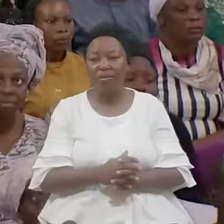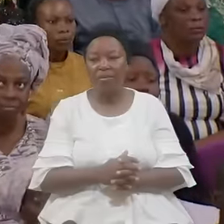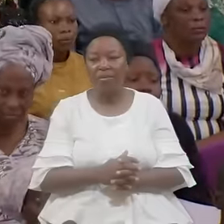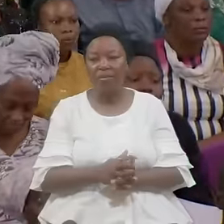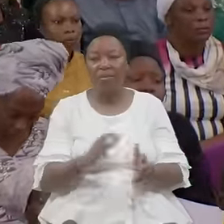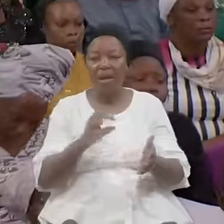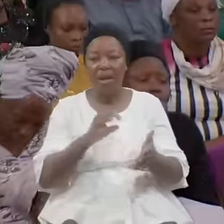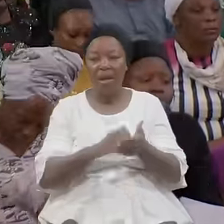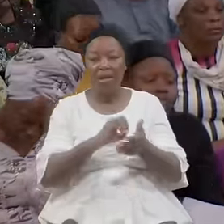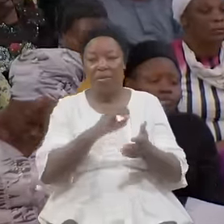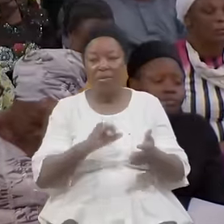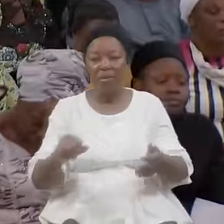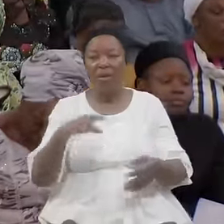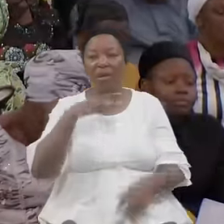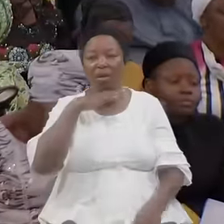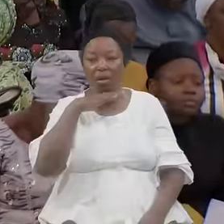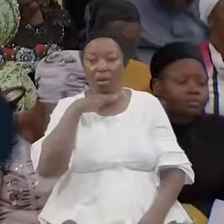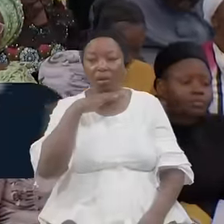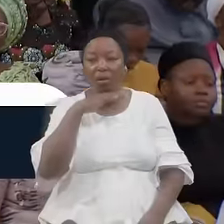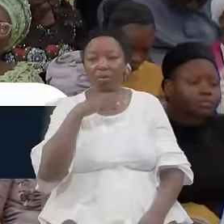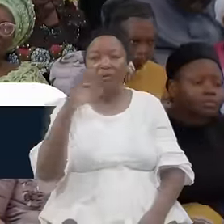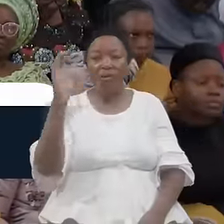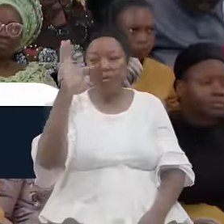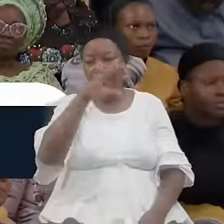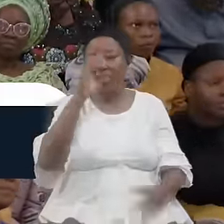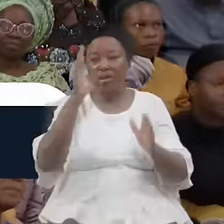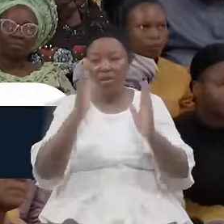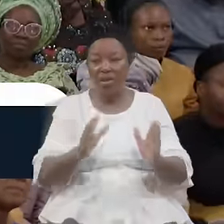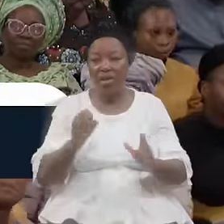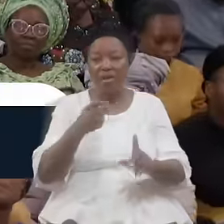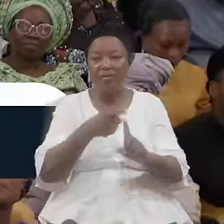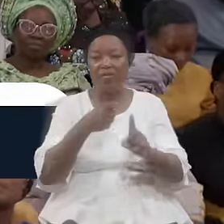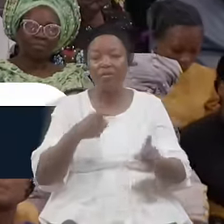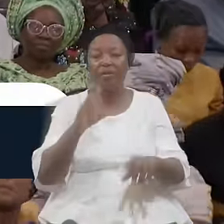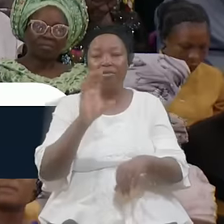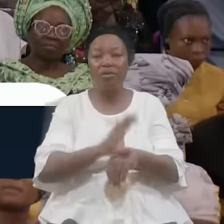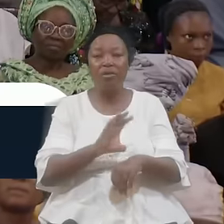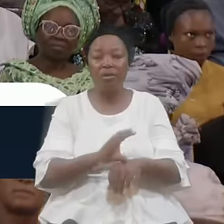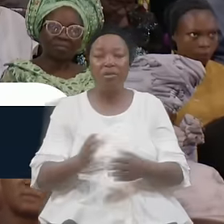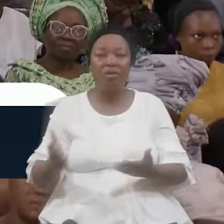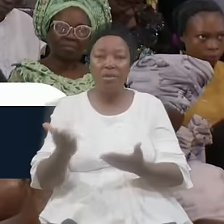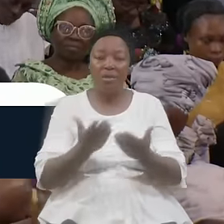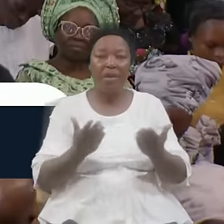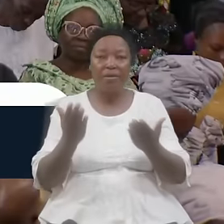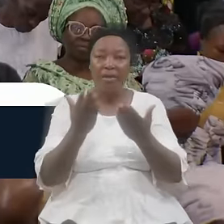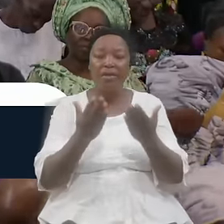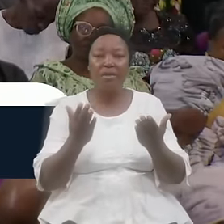Corrupt Strangers From Sanctuary Service